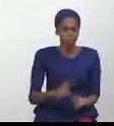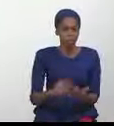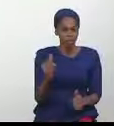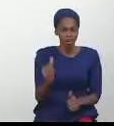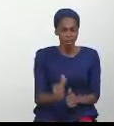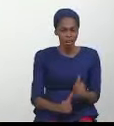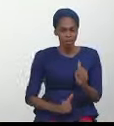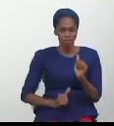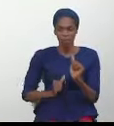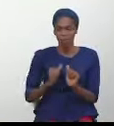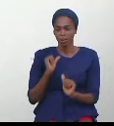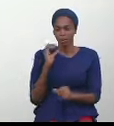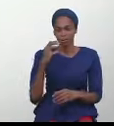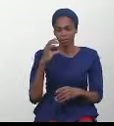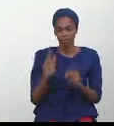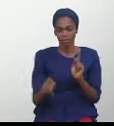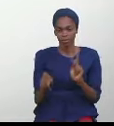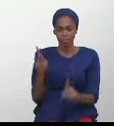creature.